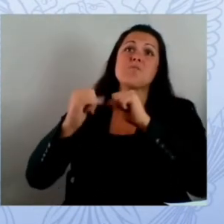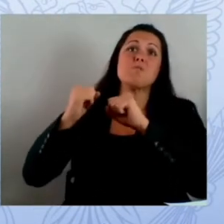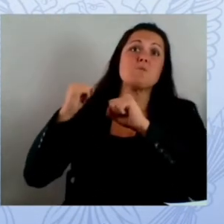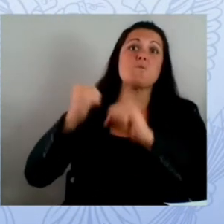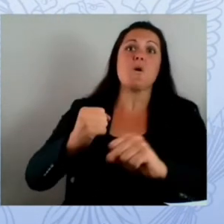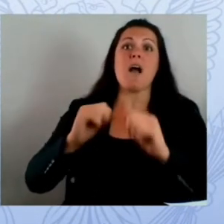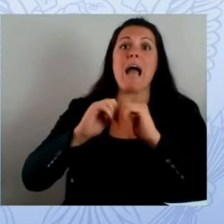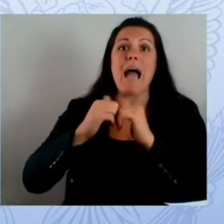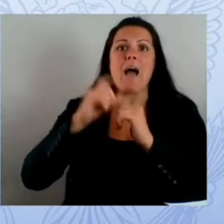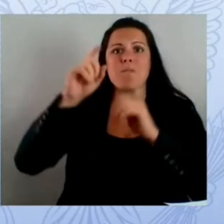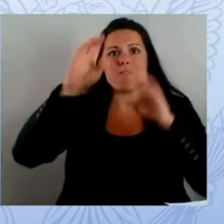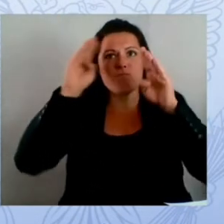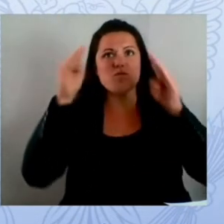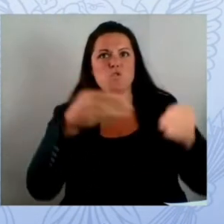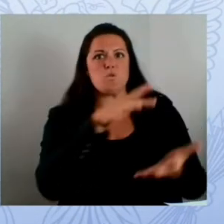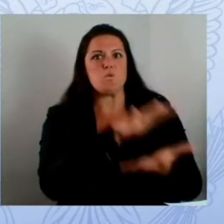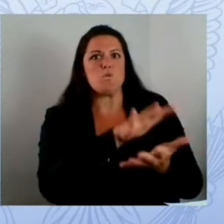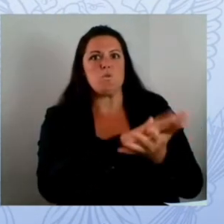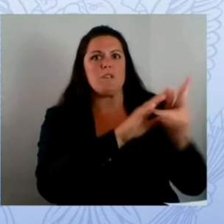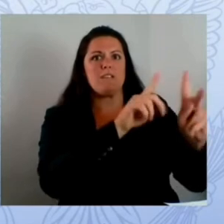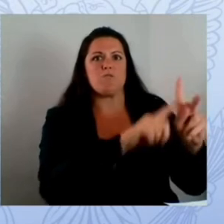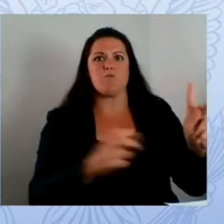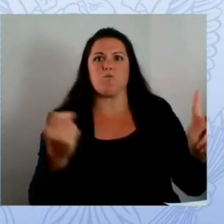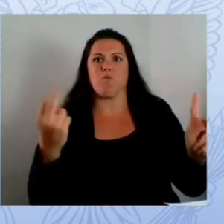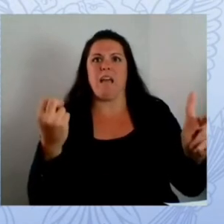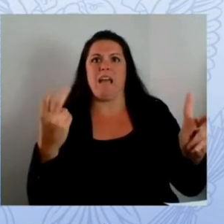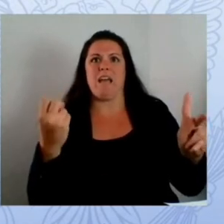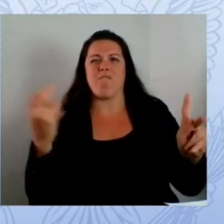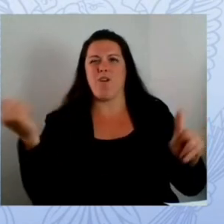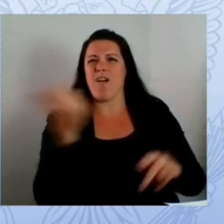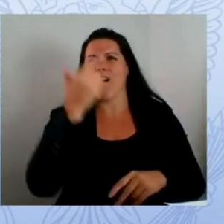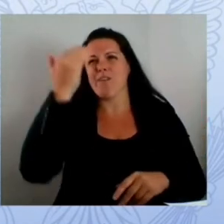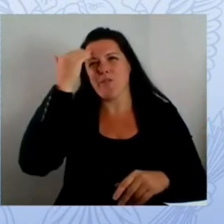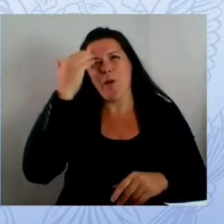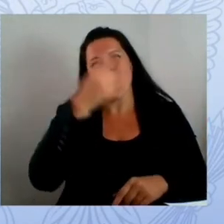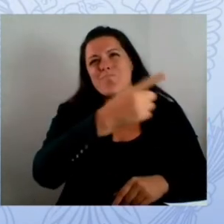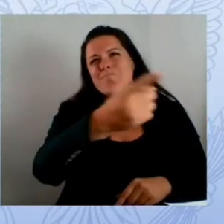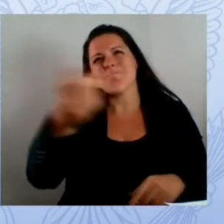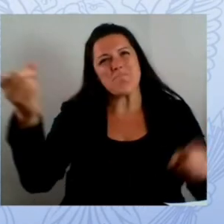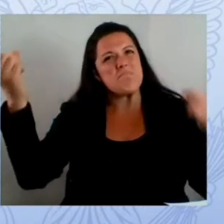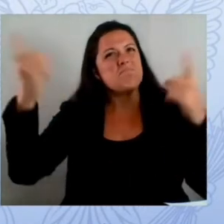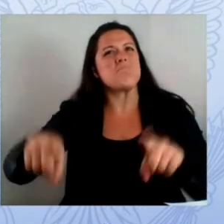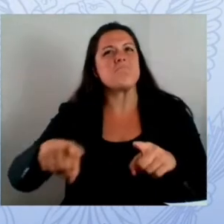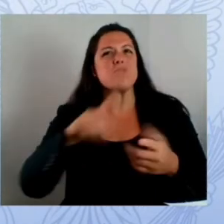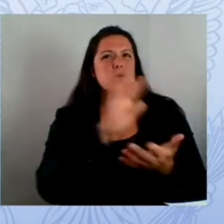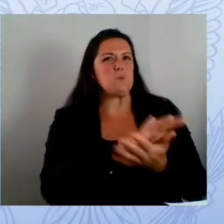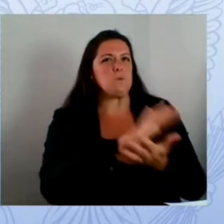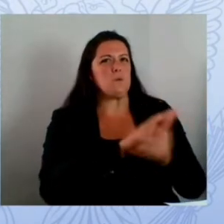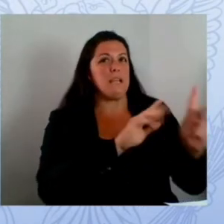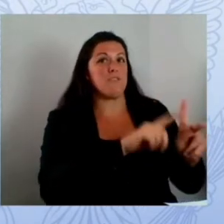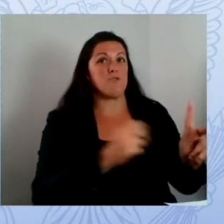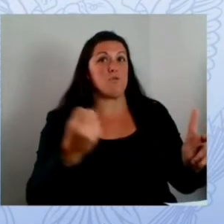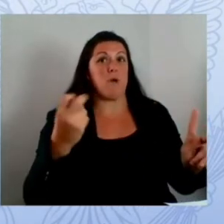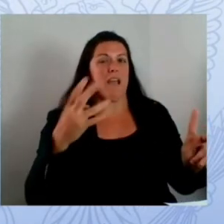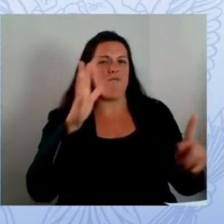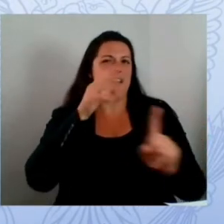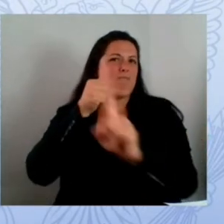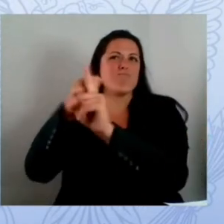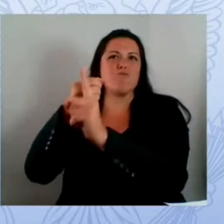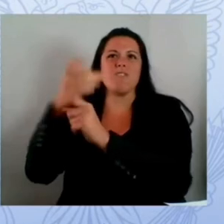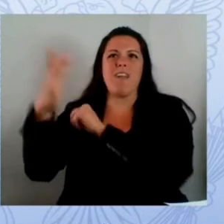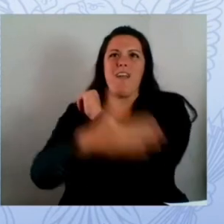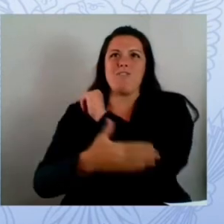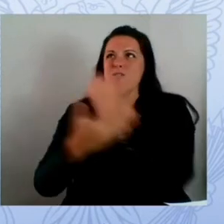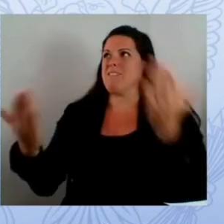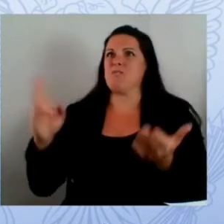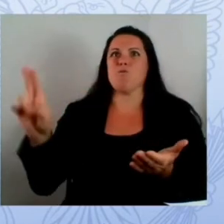again i actually i'll say good afternoon i guess technically we've traversed into afternoon uh my name is terry loftus i have the privilege and honor of serving the